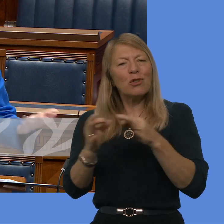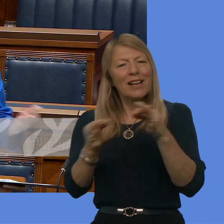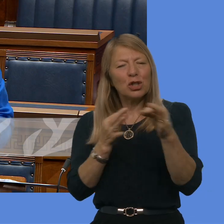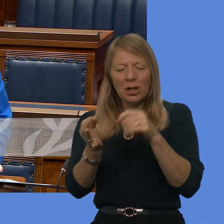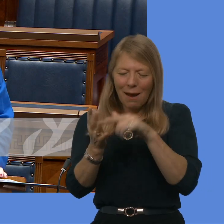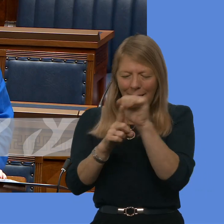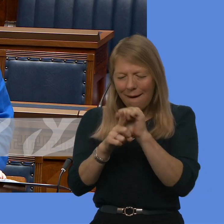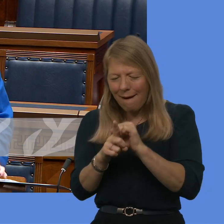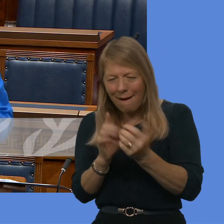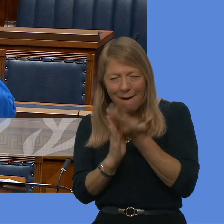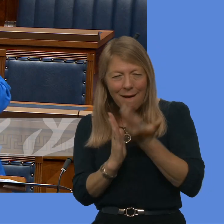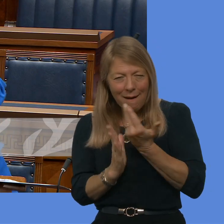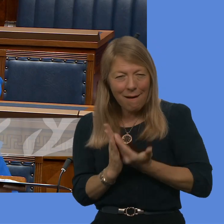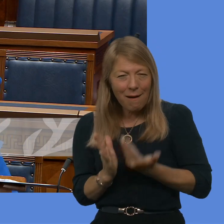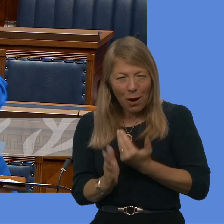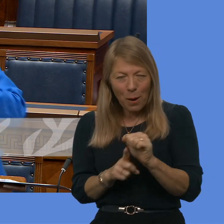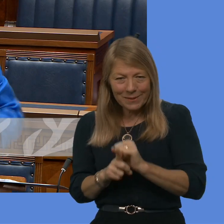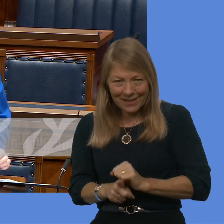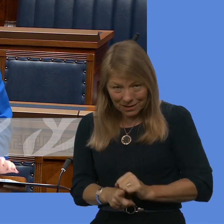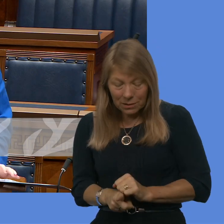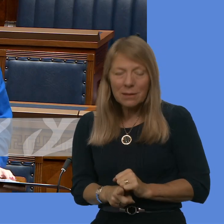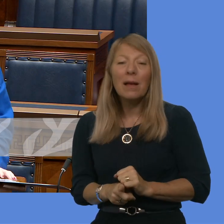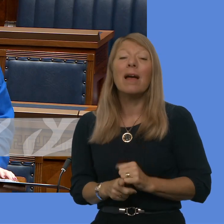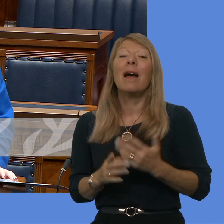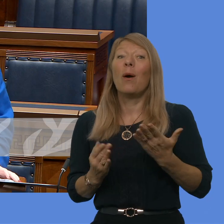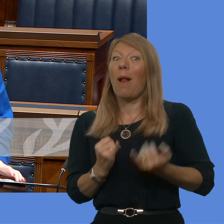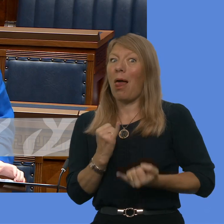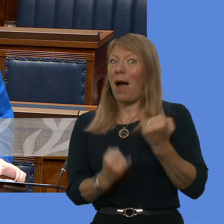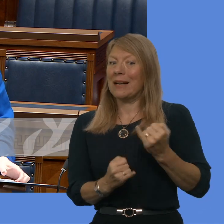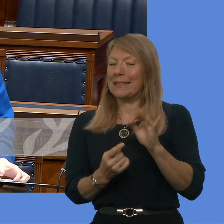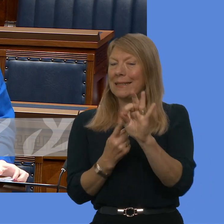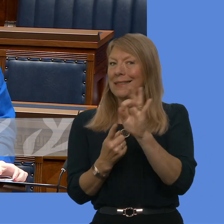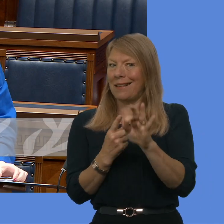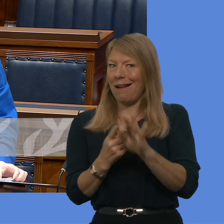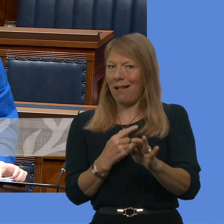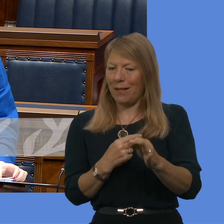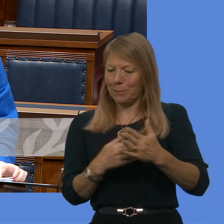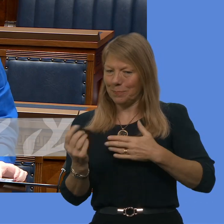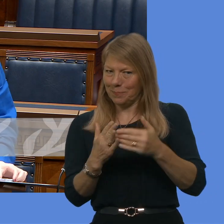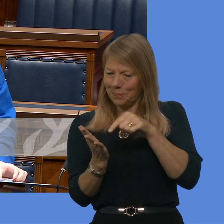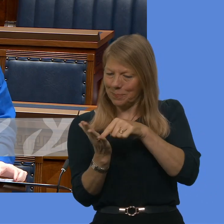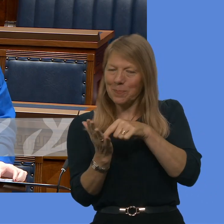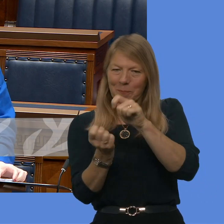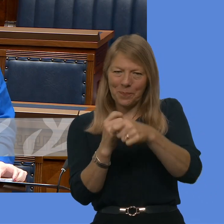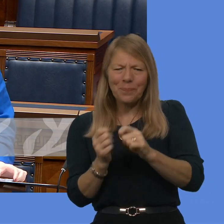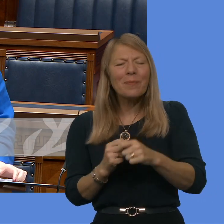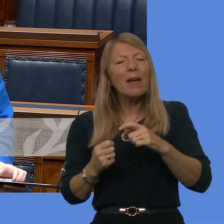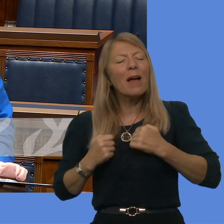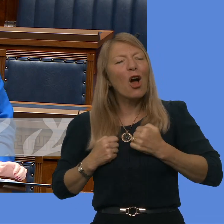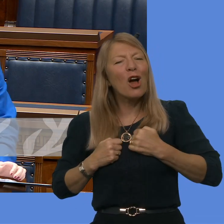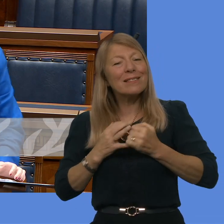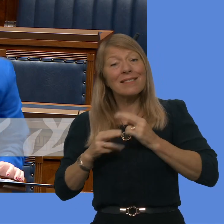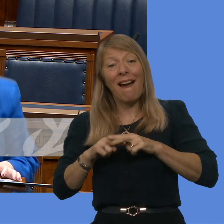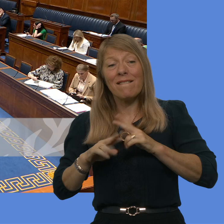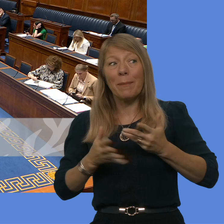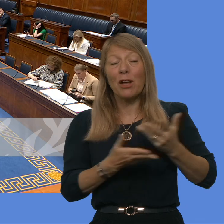Officials are currently finalising that based on the extensive consultation that they have done, and we look forward to seeing those proposals coming